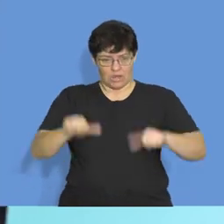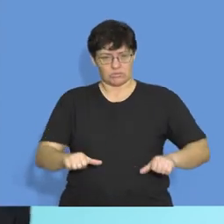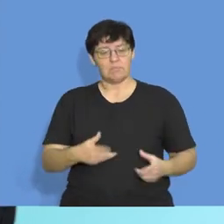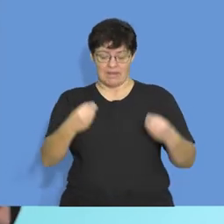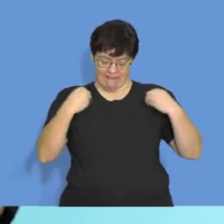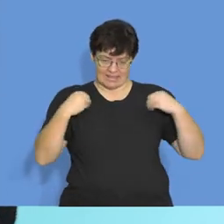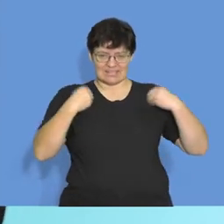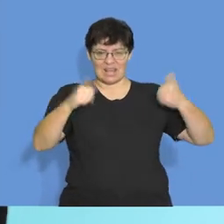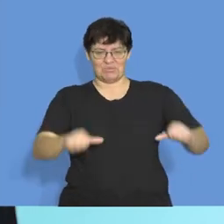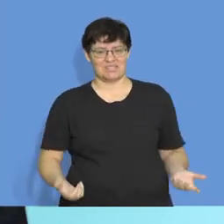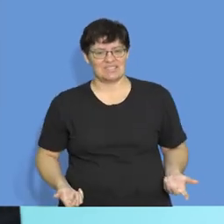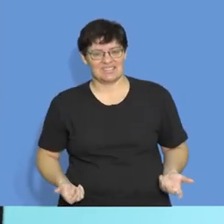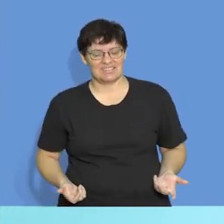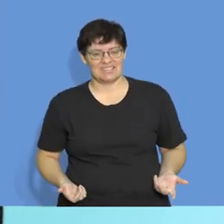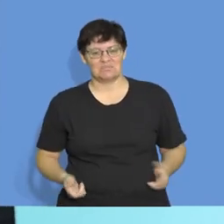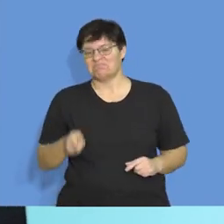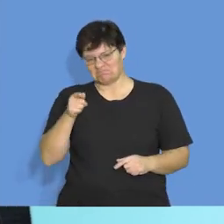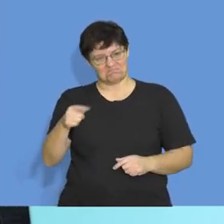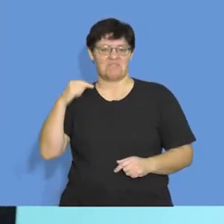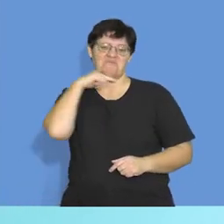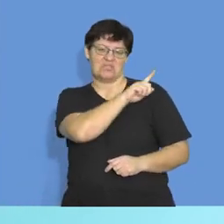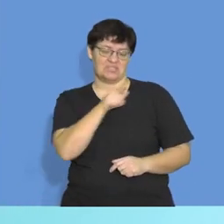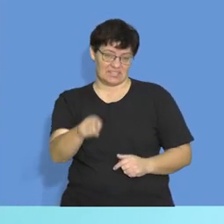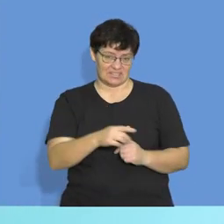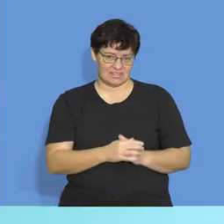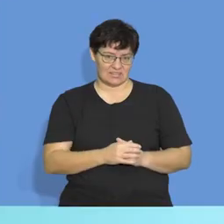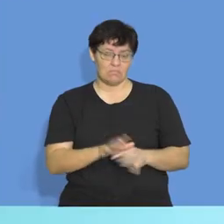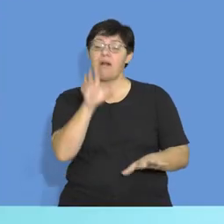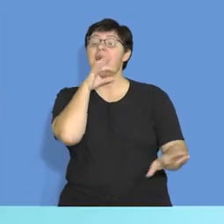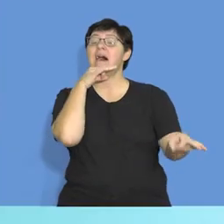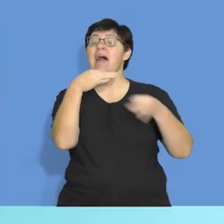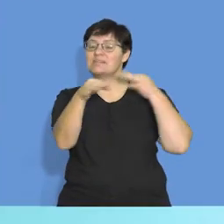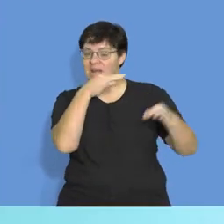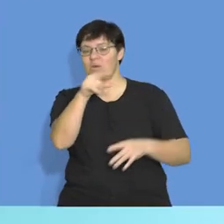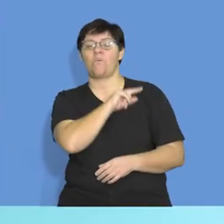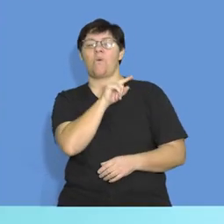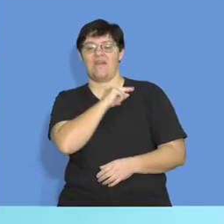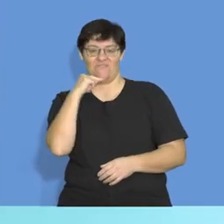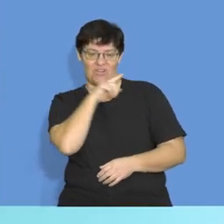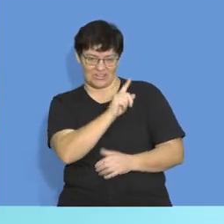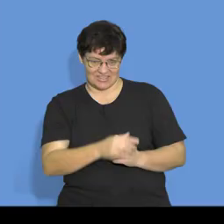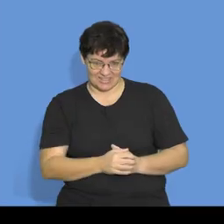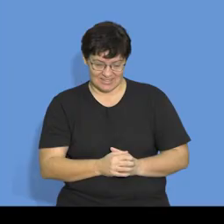asset account. Therefore, this statement would be false. And I'm explaining to you why it's false.